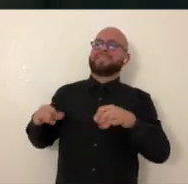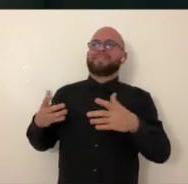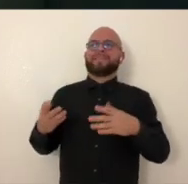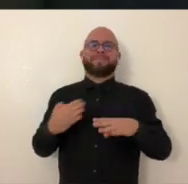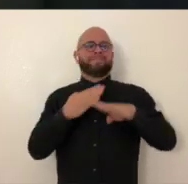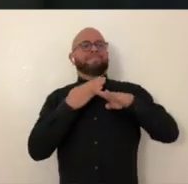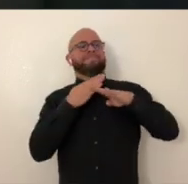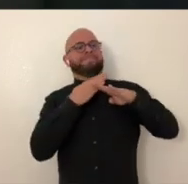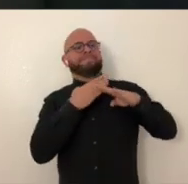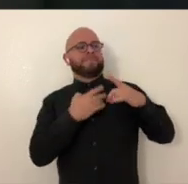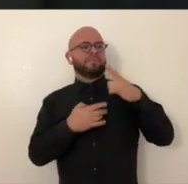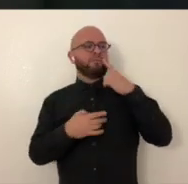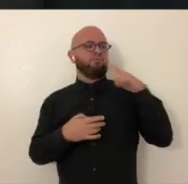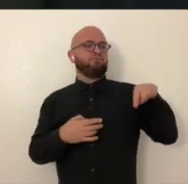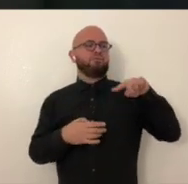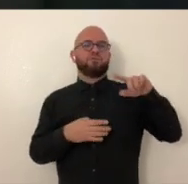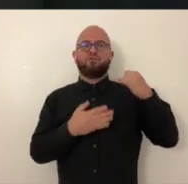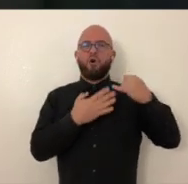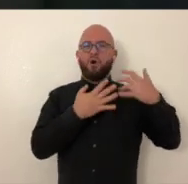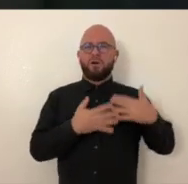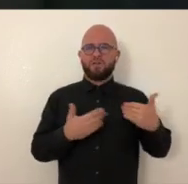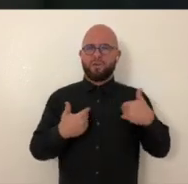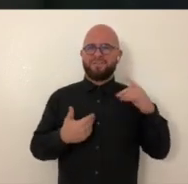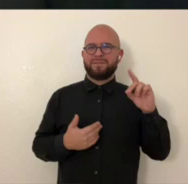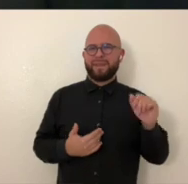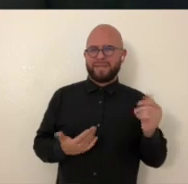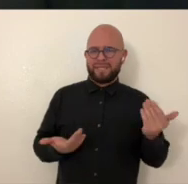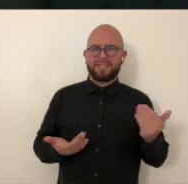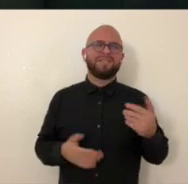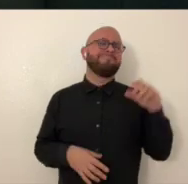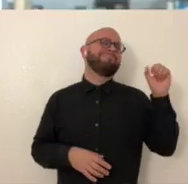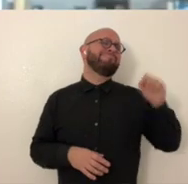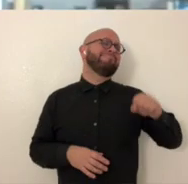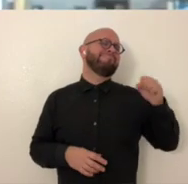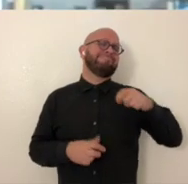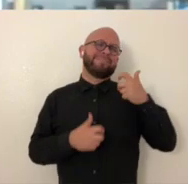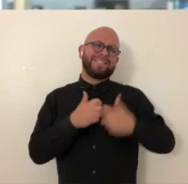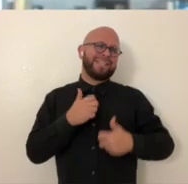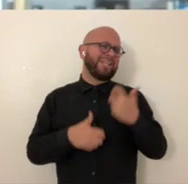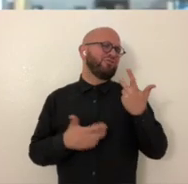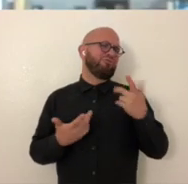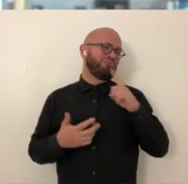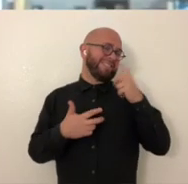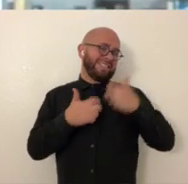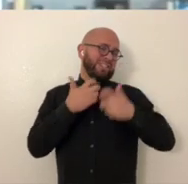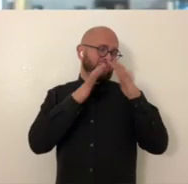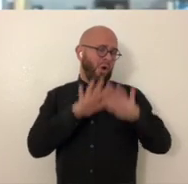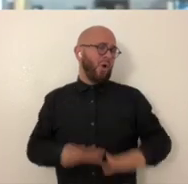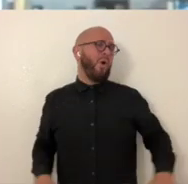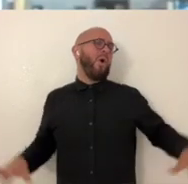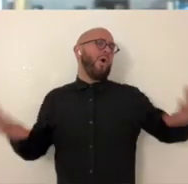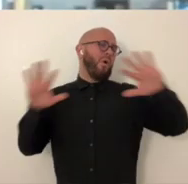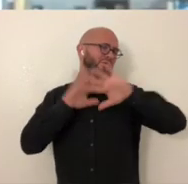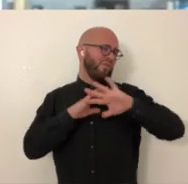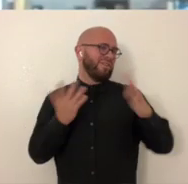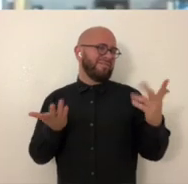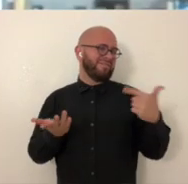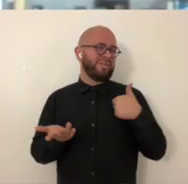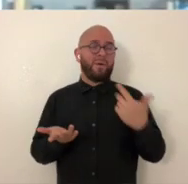so systemically prohibitive to disabled artists. Yeah, it's a real issue and it's an issue all over.